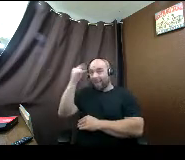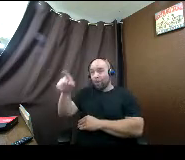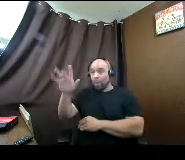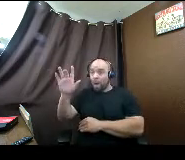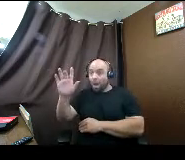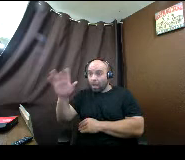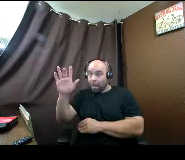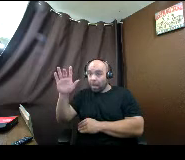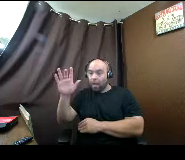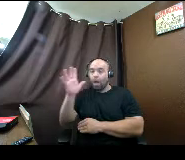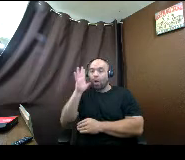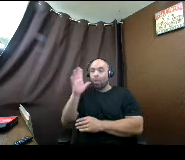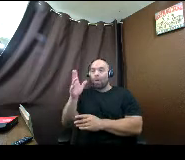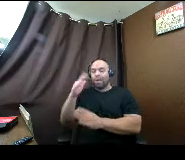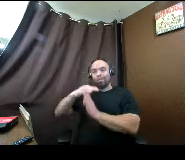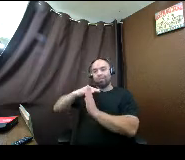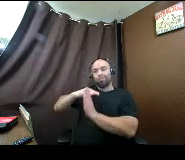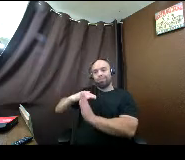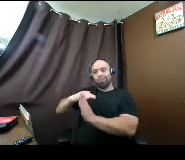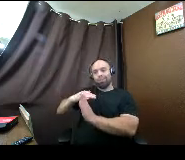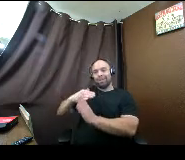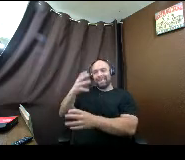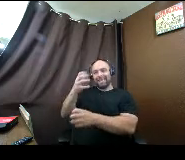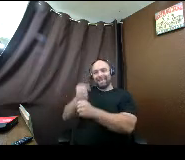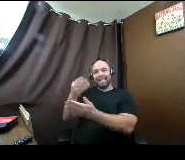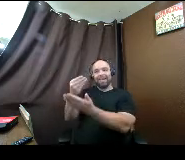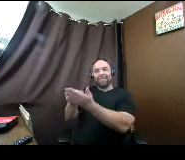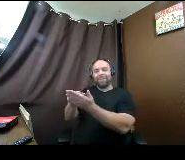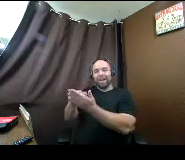keeps you from getting funding. that's for undergraduate degrees.